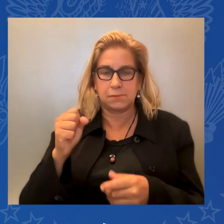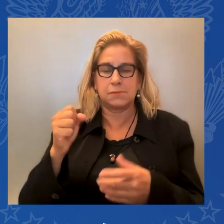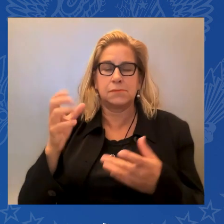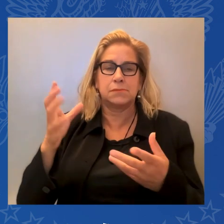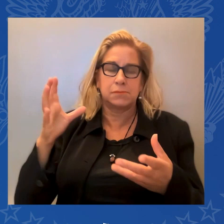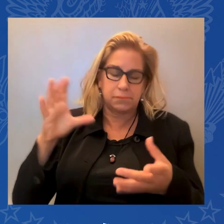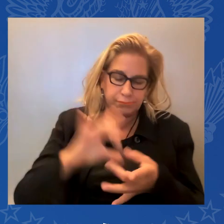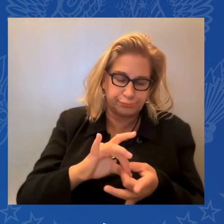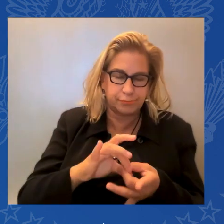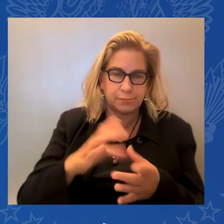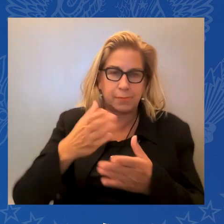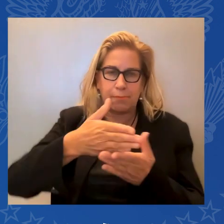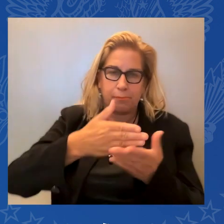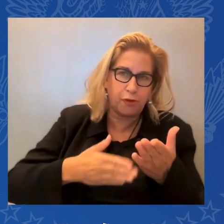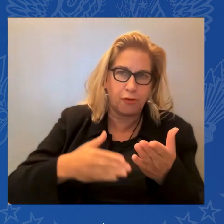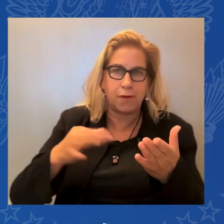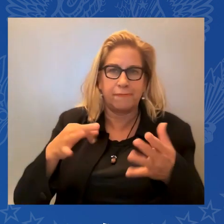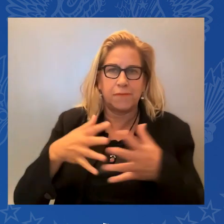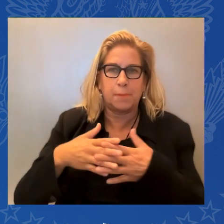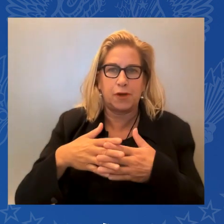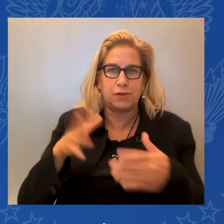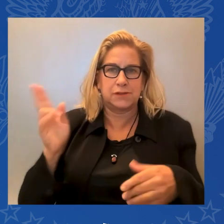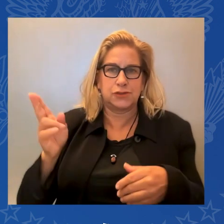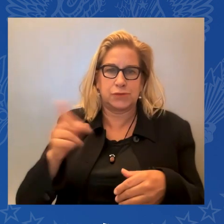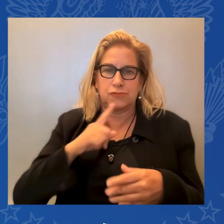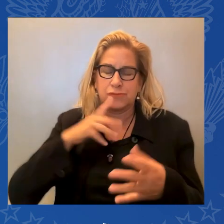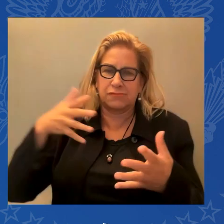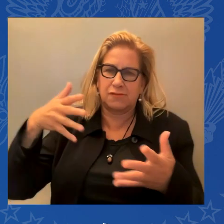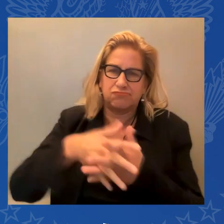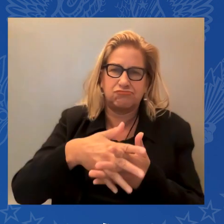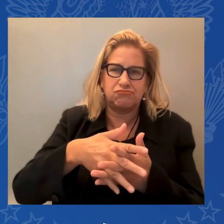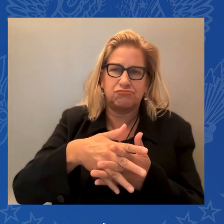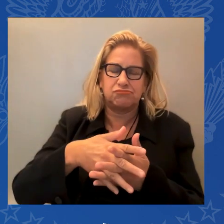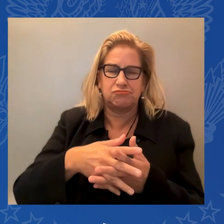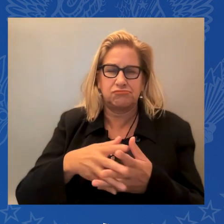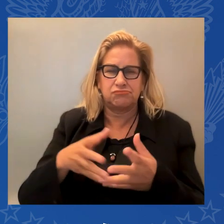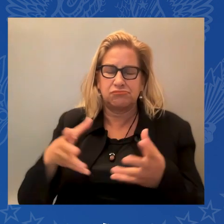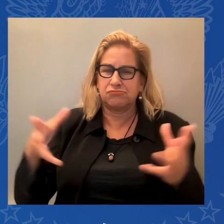As a matter of fact, as they're saying now, you all were here before we were.